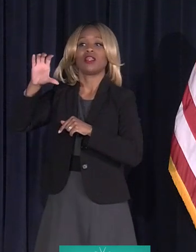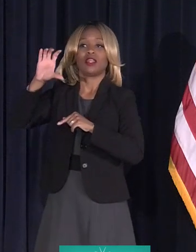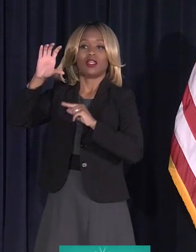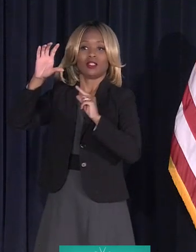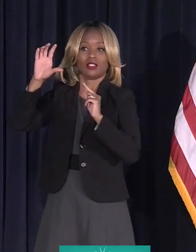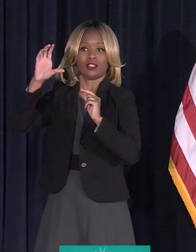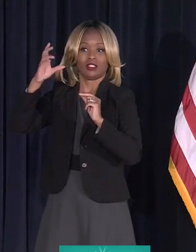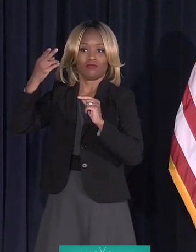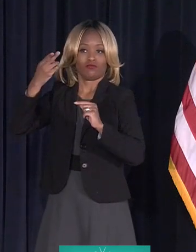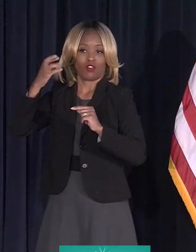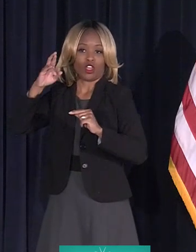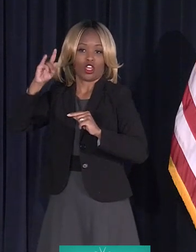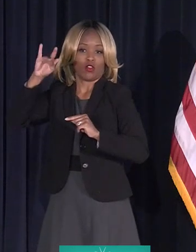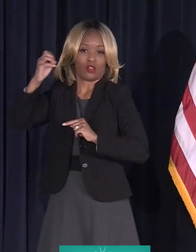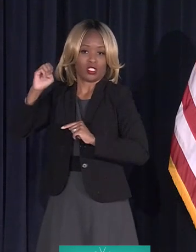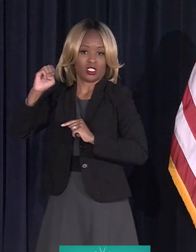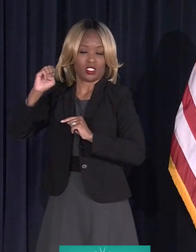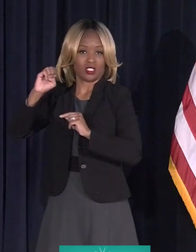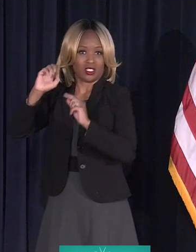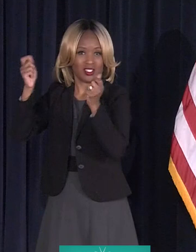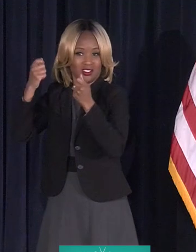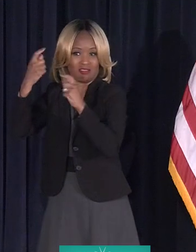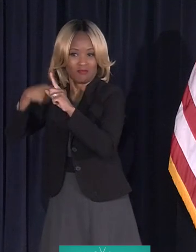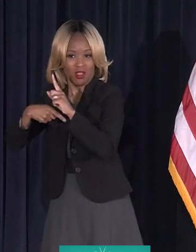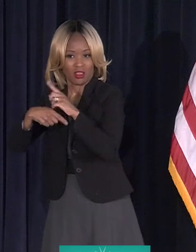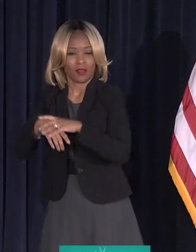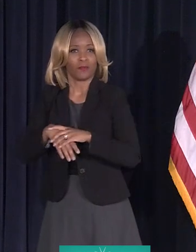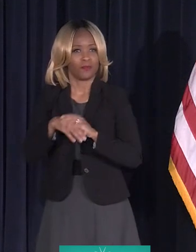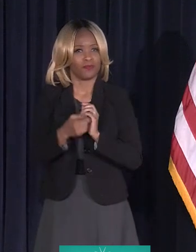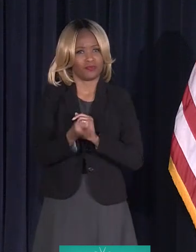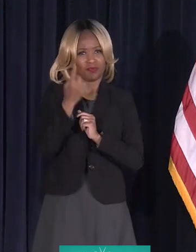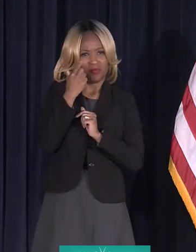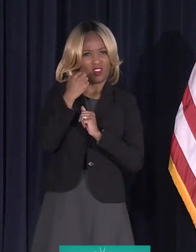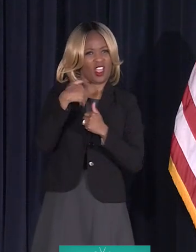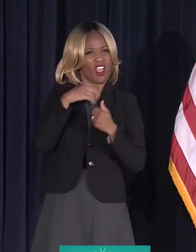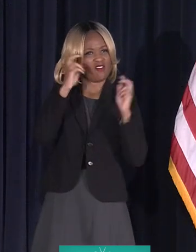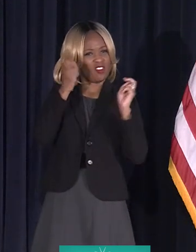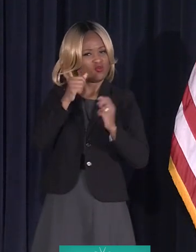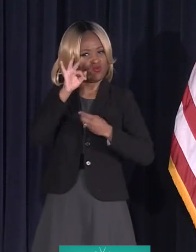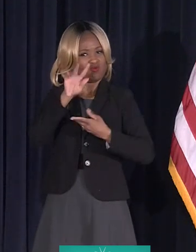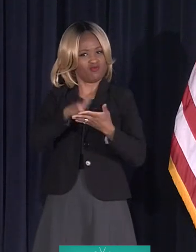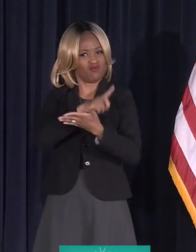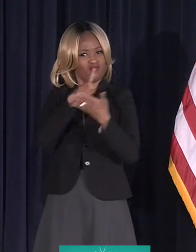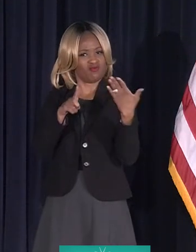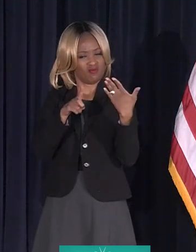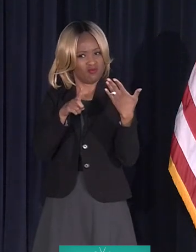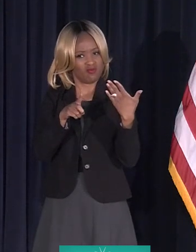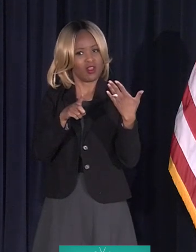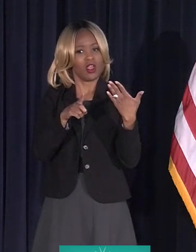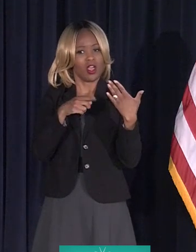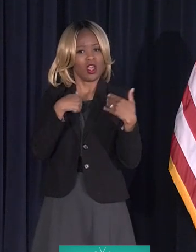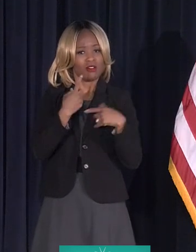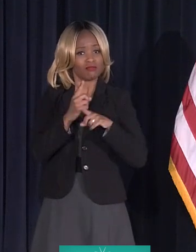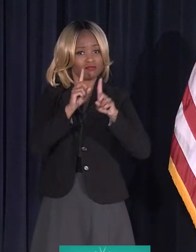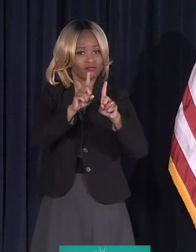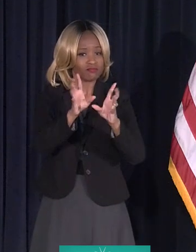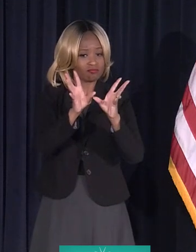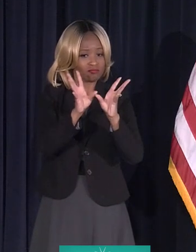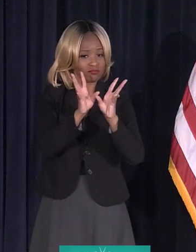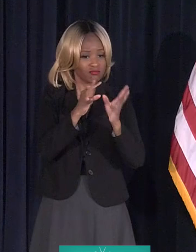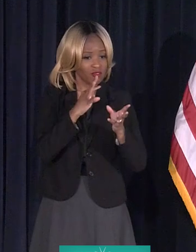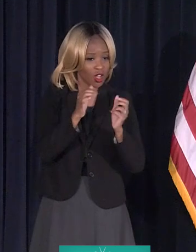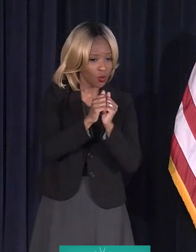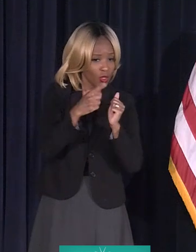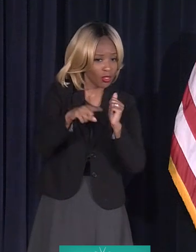Last year, a resident had an issue of discrimination at a local establishment. After meeting with the involved parties, our